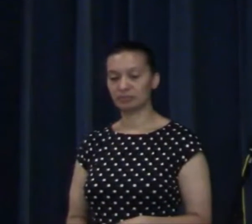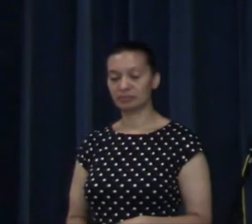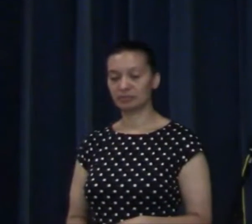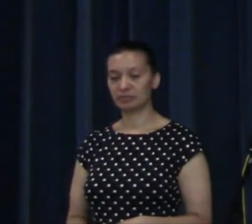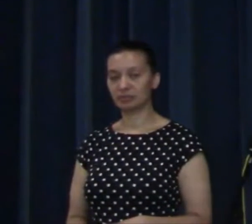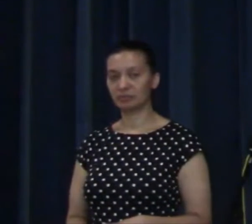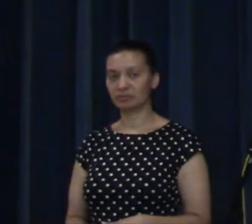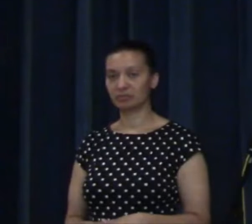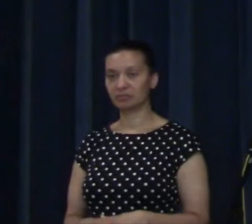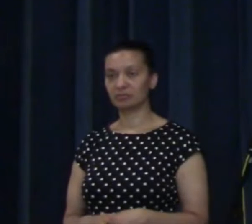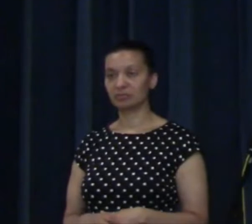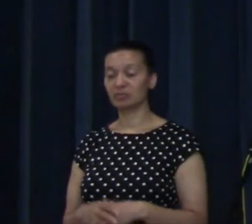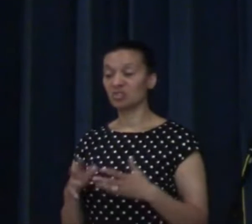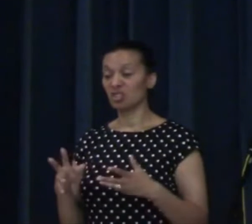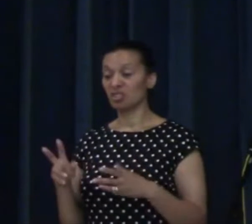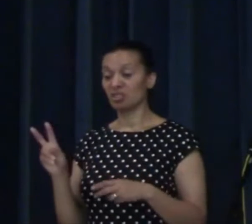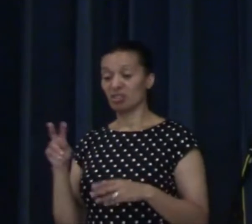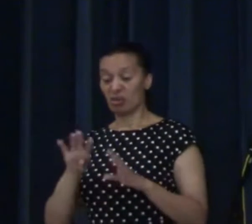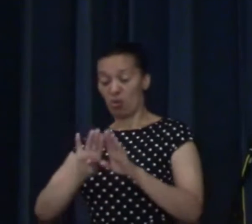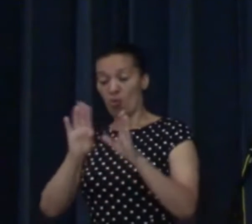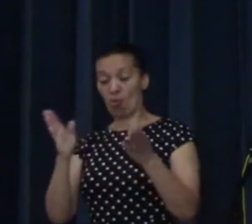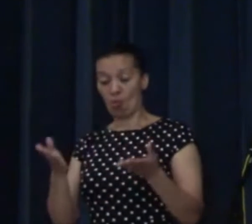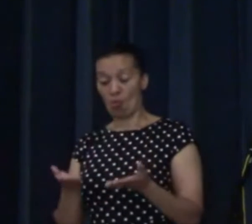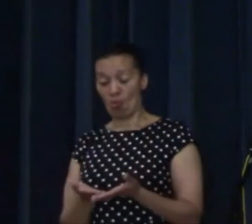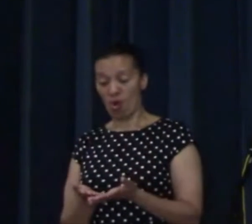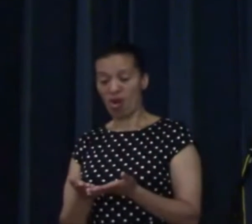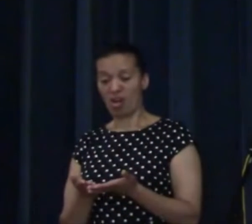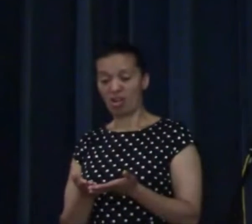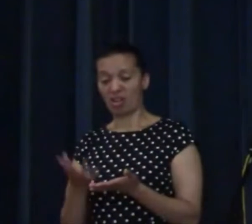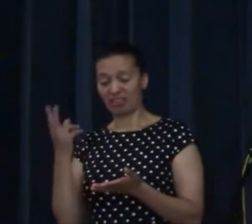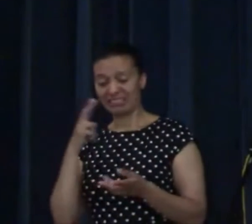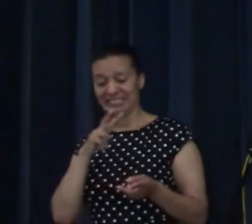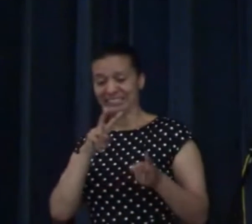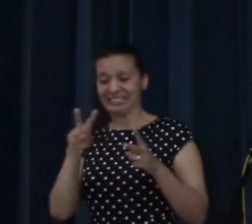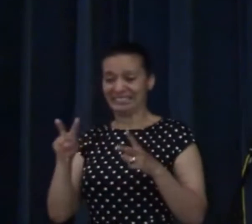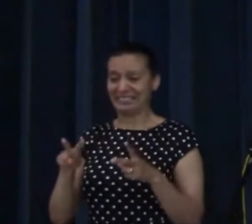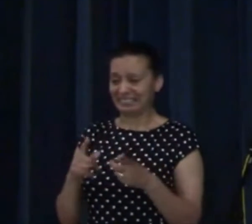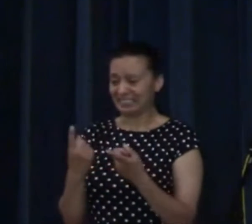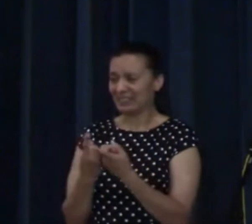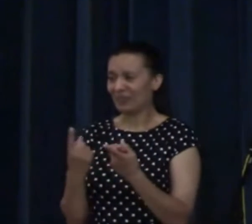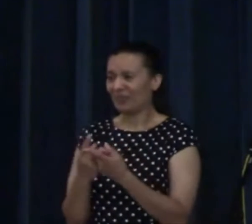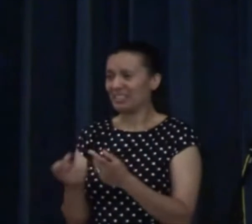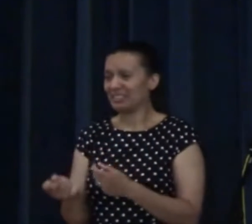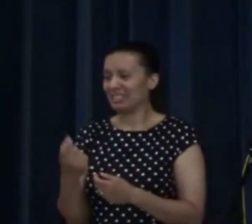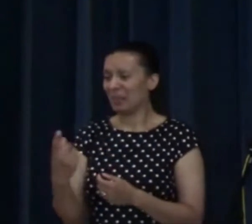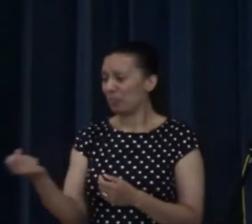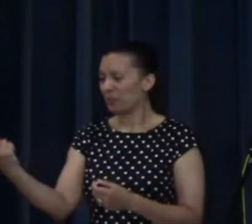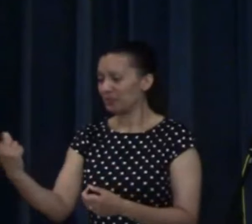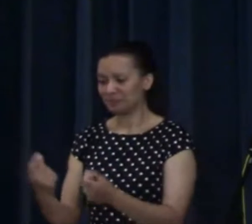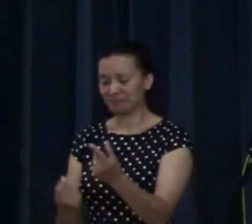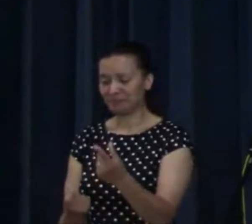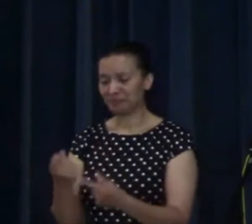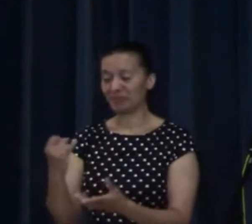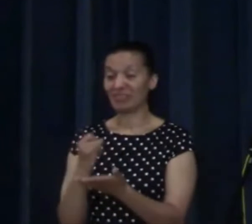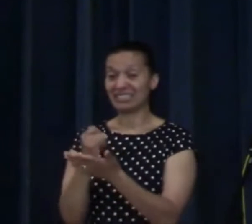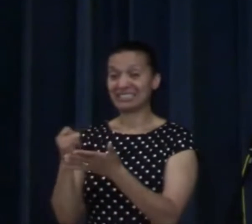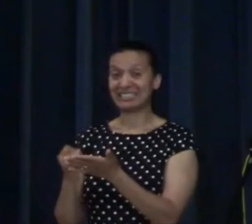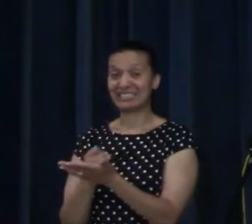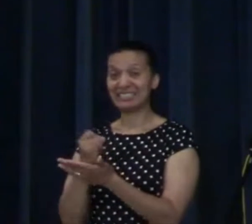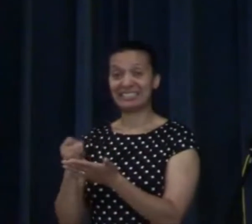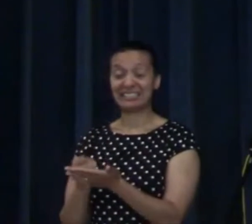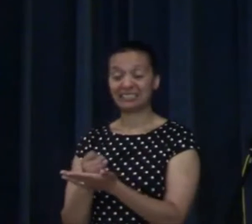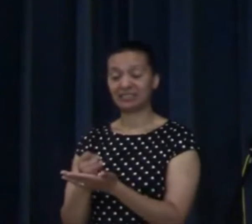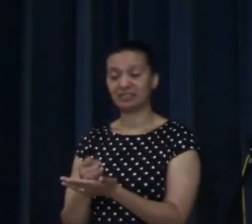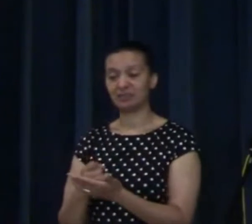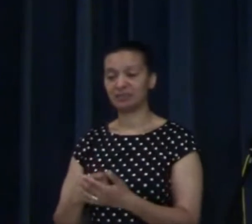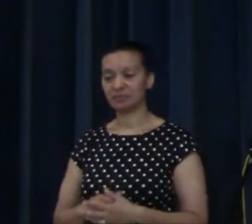Look around the world. Look around what we see going on, and we see that sin, sadly, is rampant